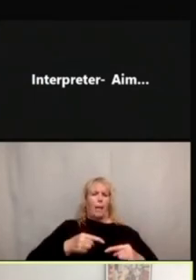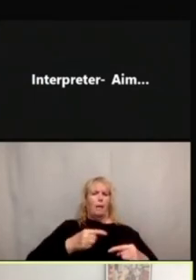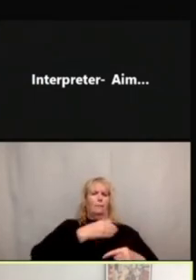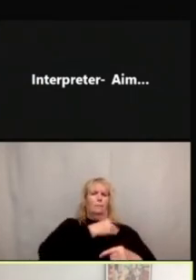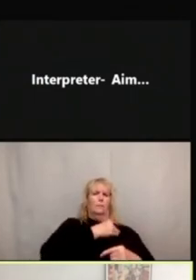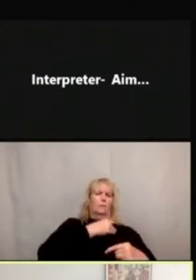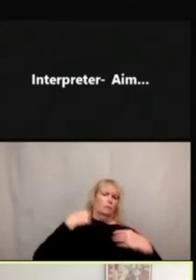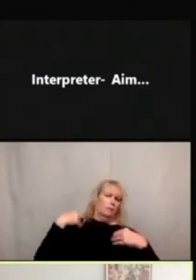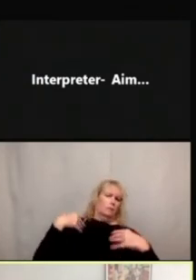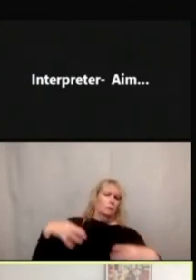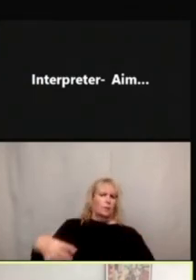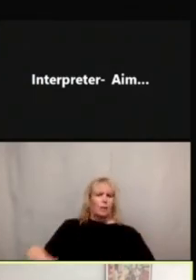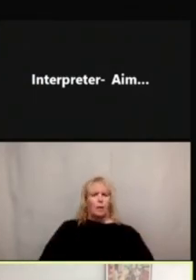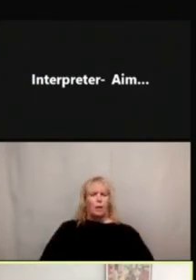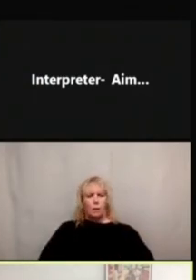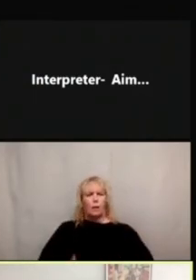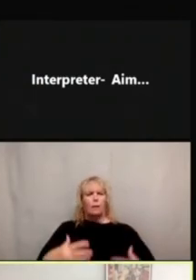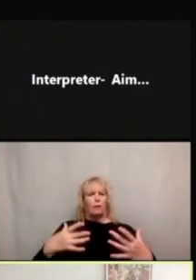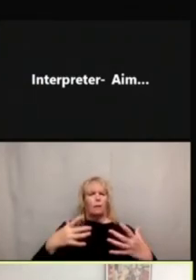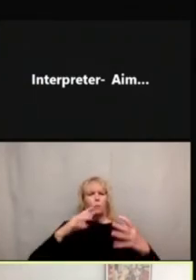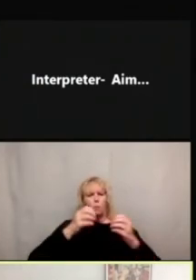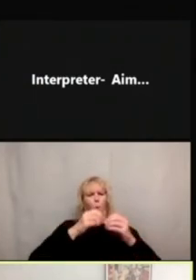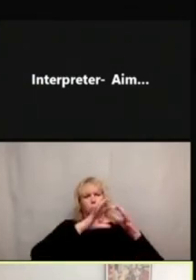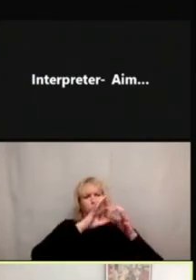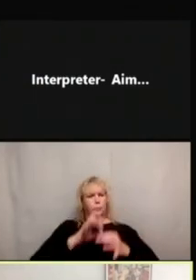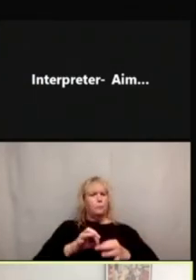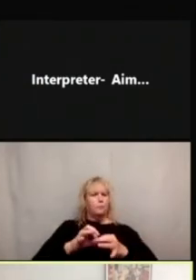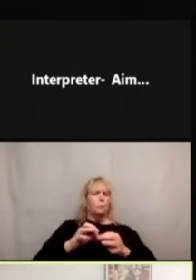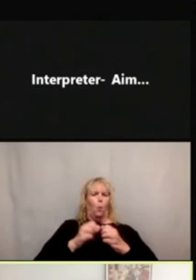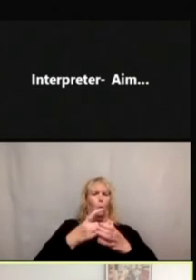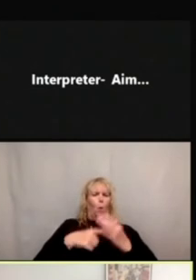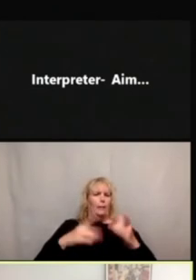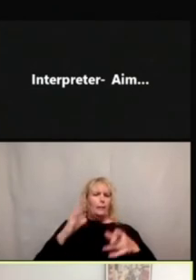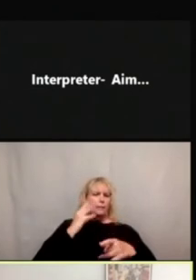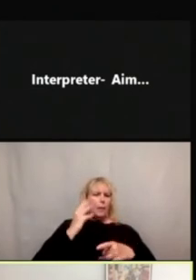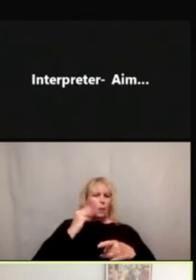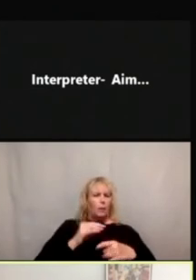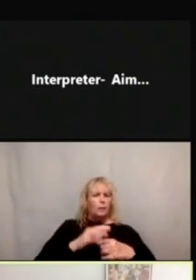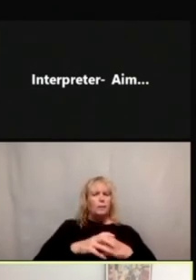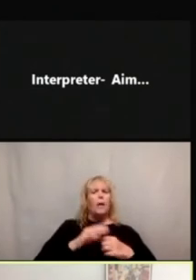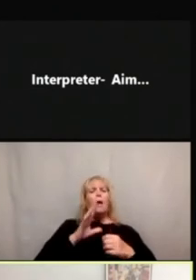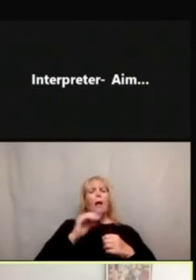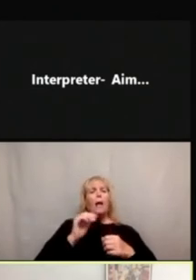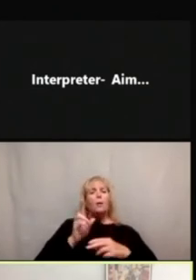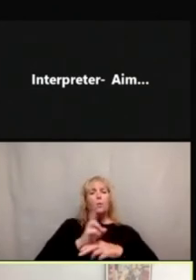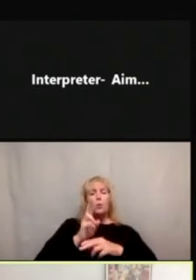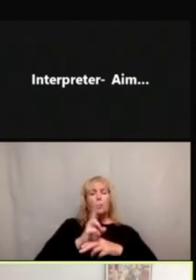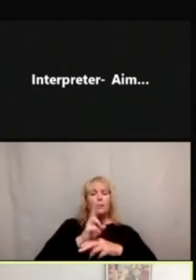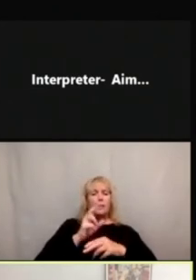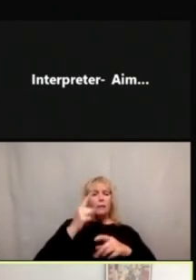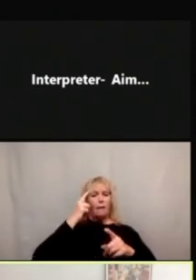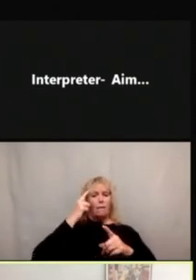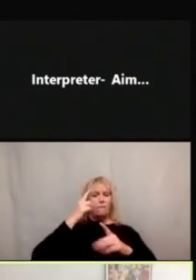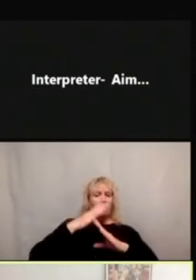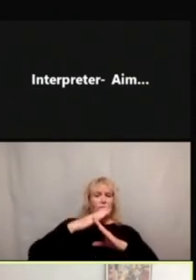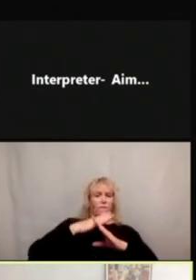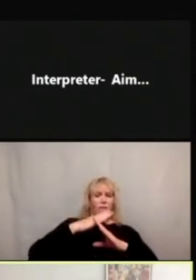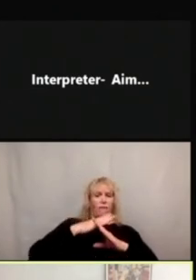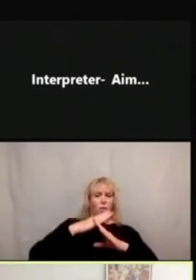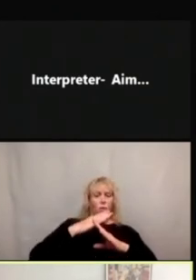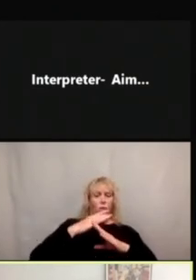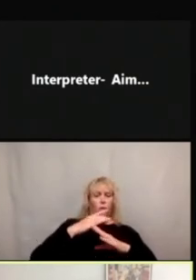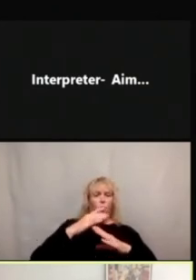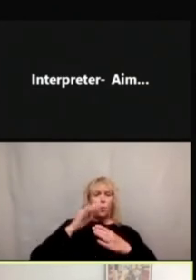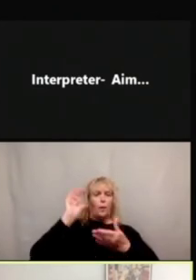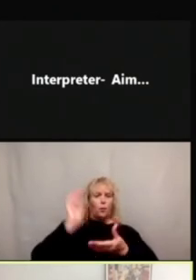more closely align with what people might experience. And then for using a fever reducer, we actually changed it